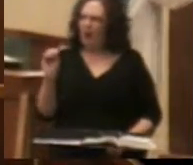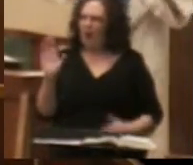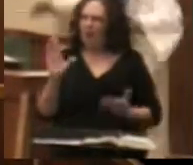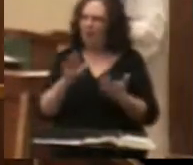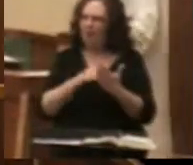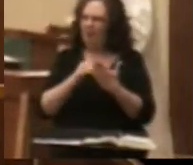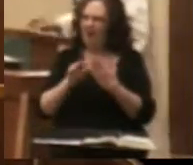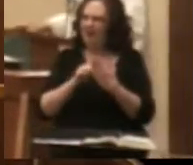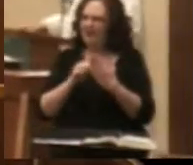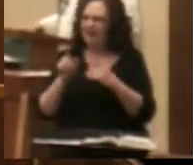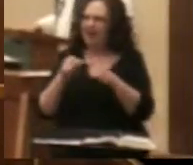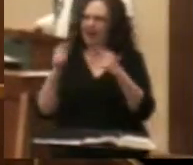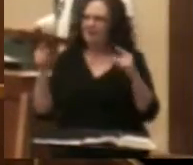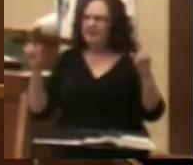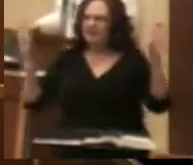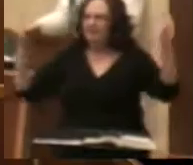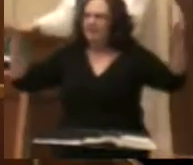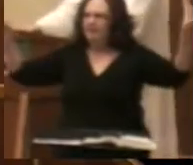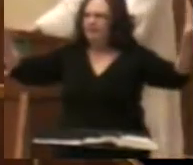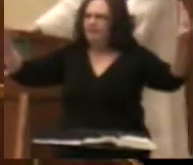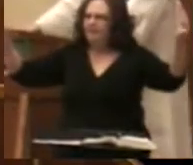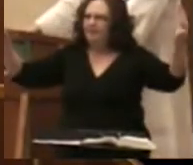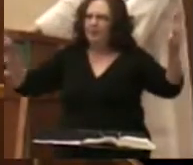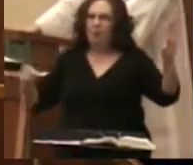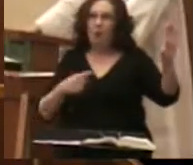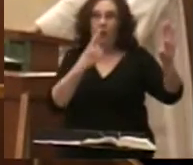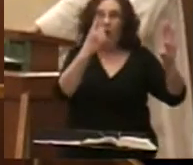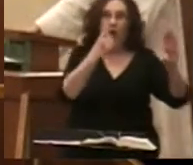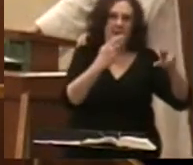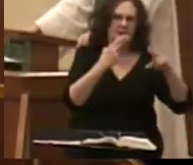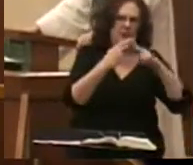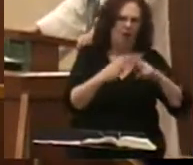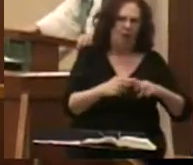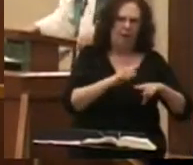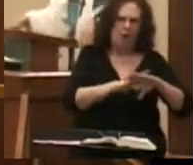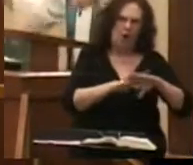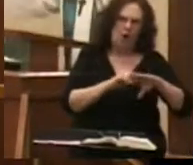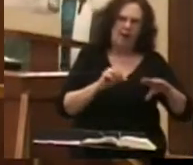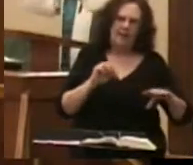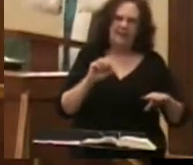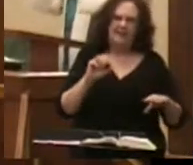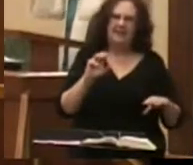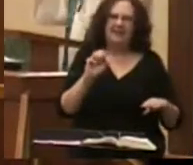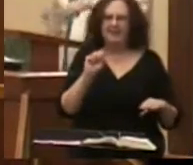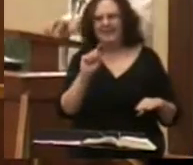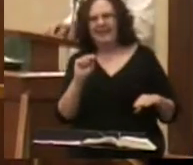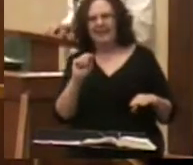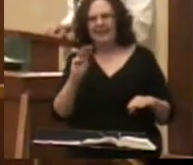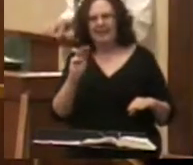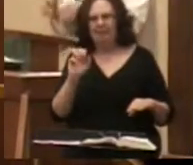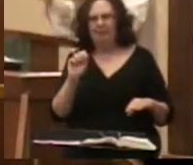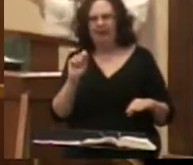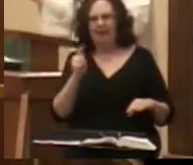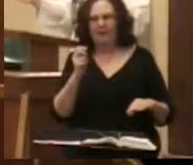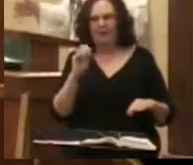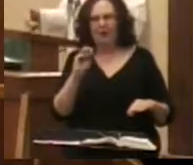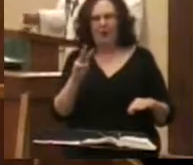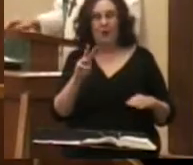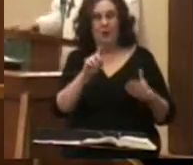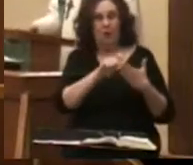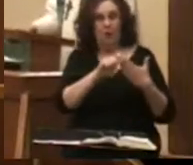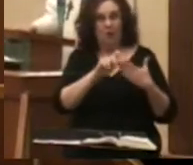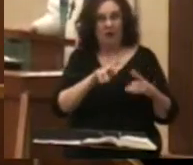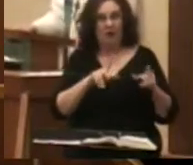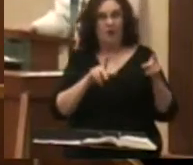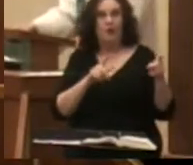chapel. The first is called The Calling of St. Matthew, which shows Matthew, the writer of our gospel for this year